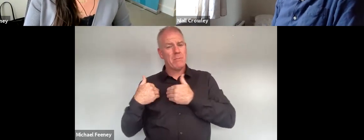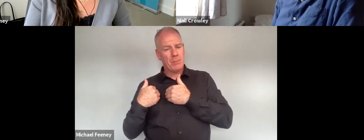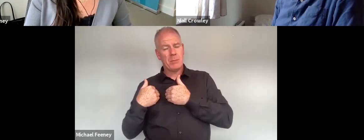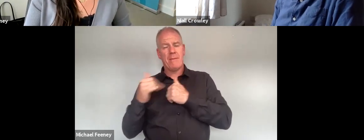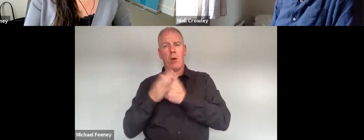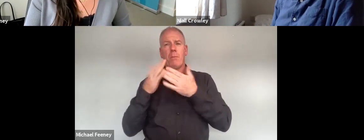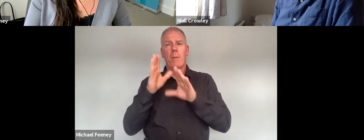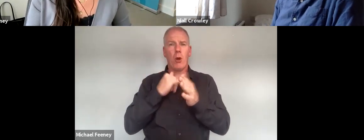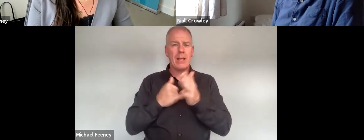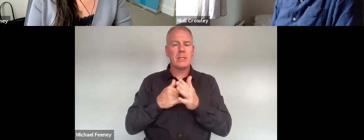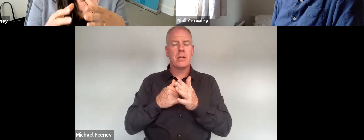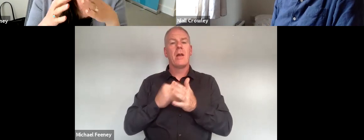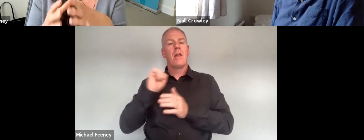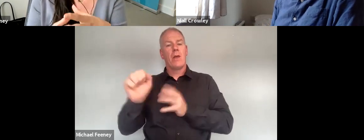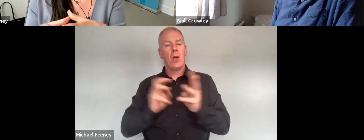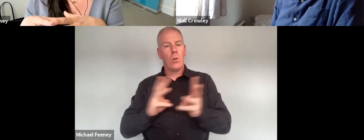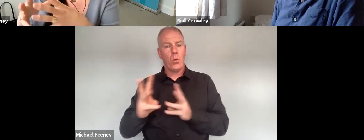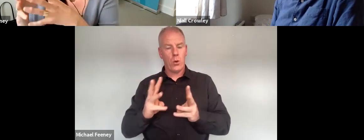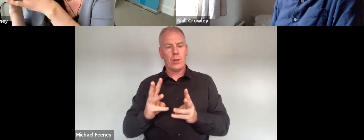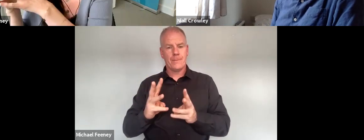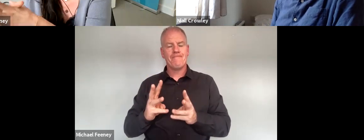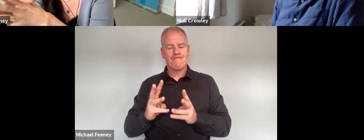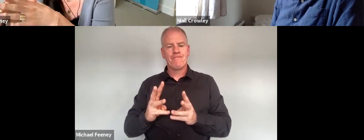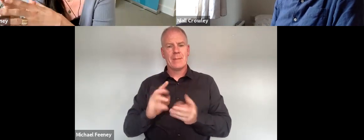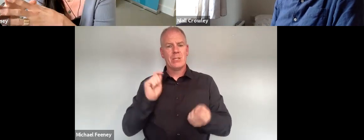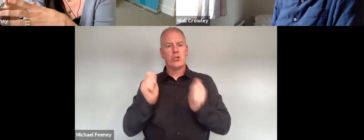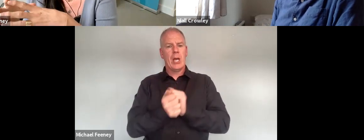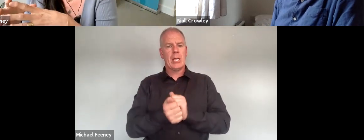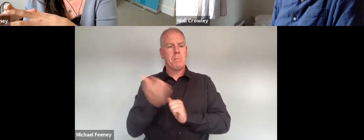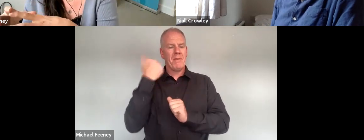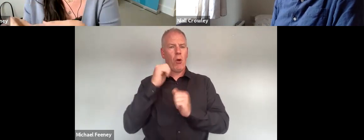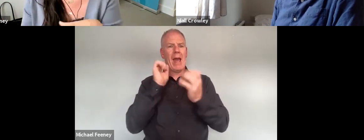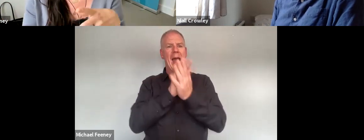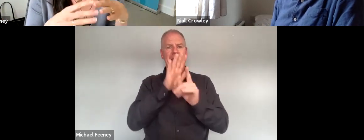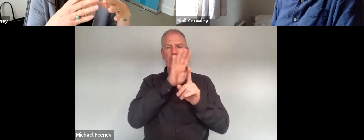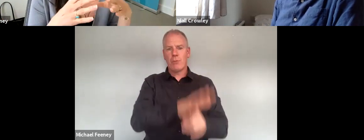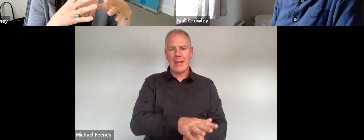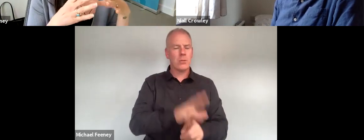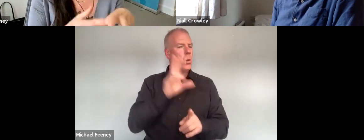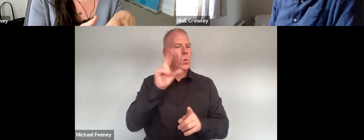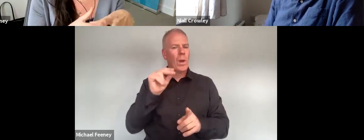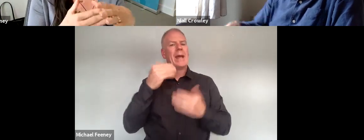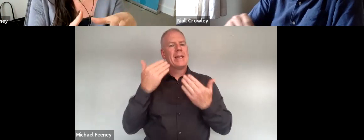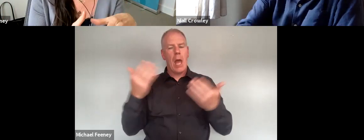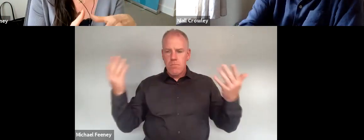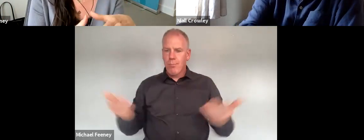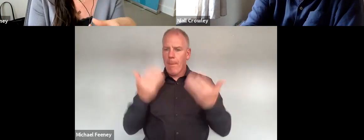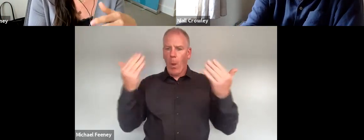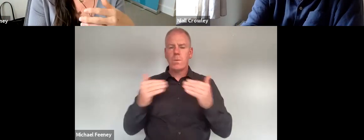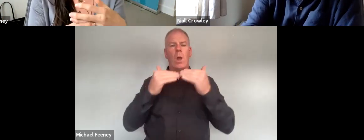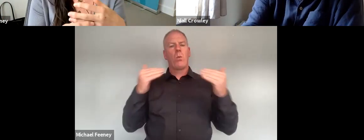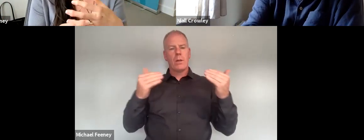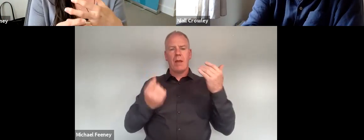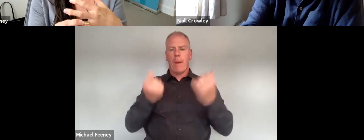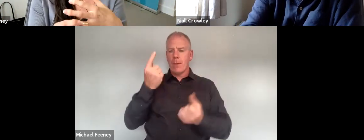the performance of their functions and it marks a shift from what we see as a pure anti-discrimination focus to a focus on promoting equality of